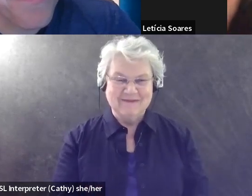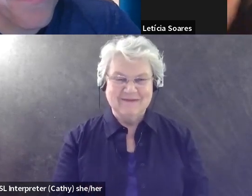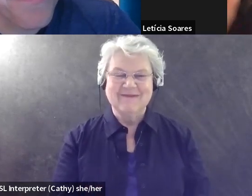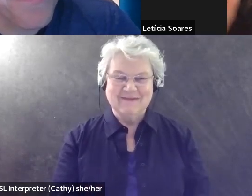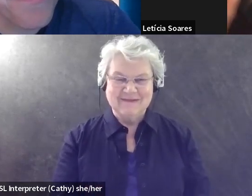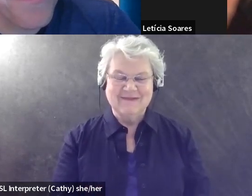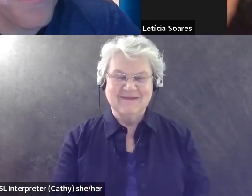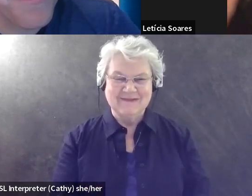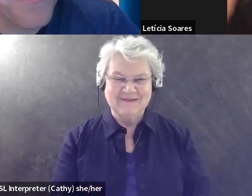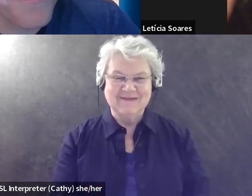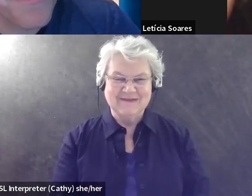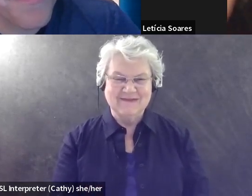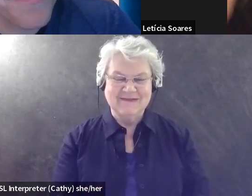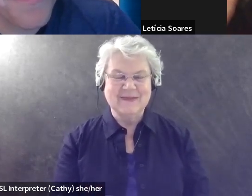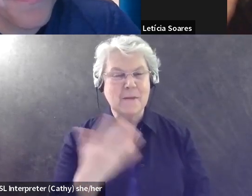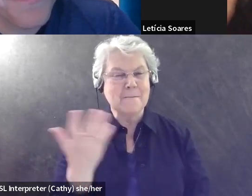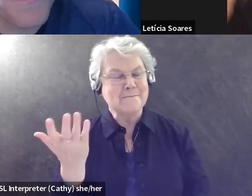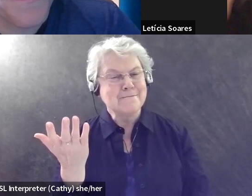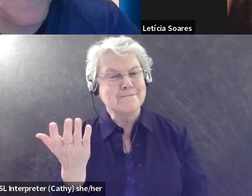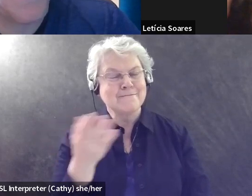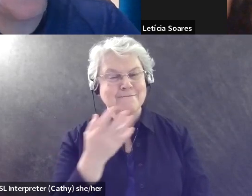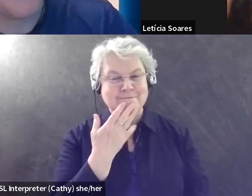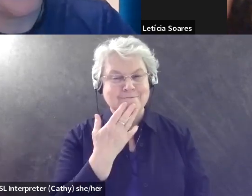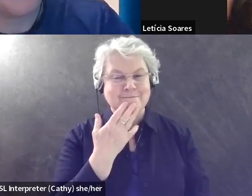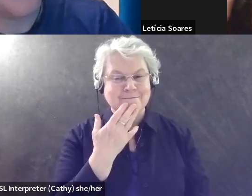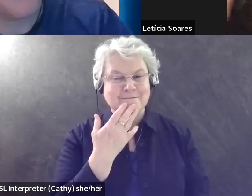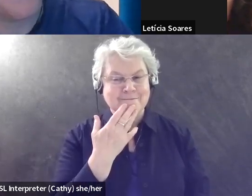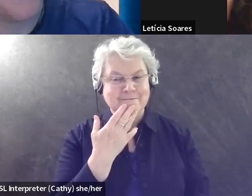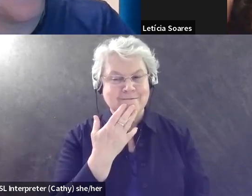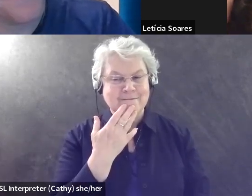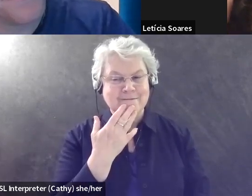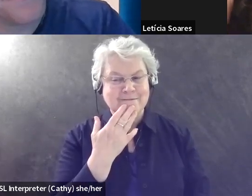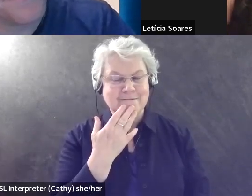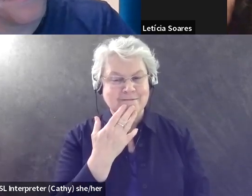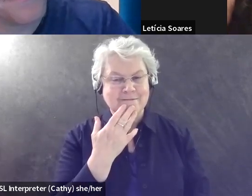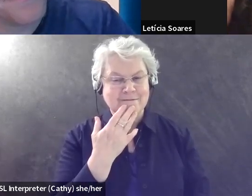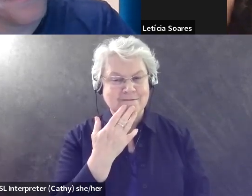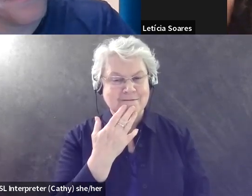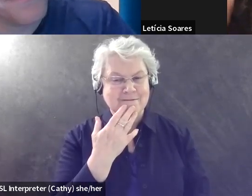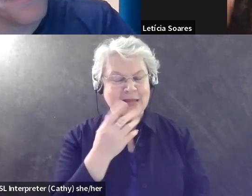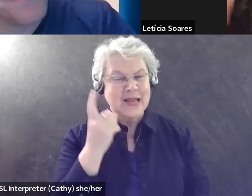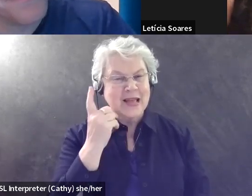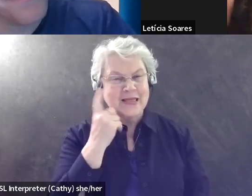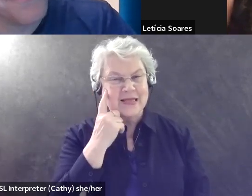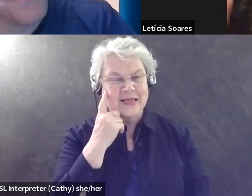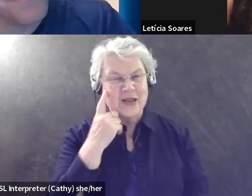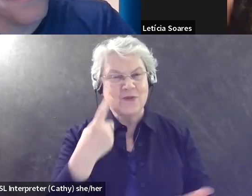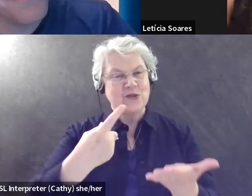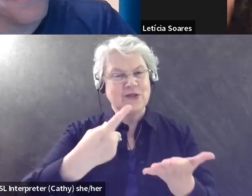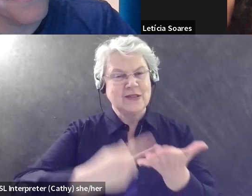some. Um, yeah. I think when, uh, we talk about accessibility